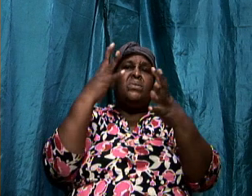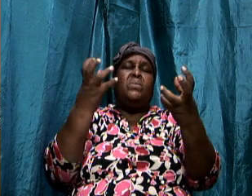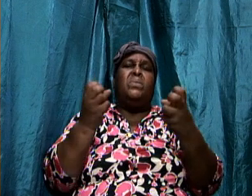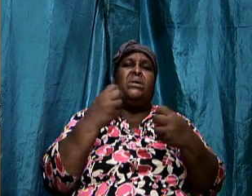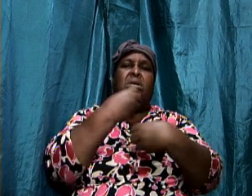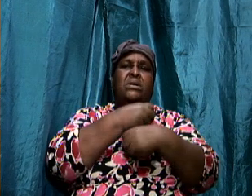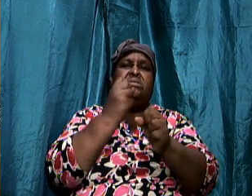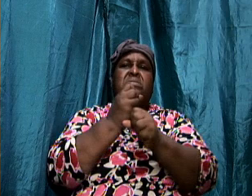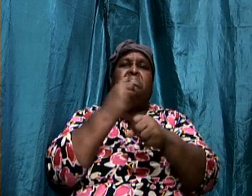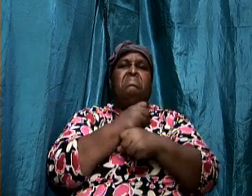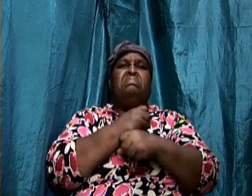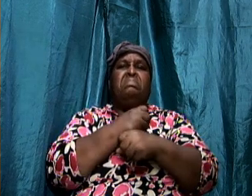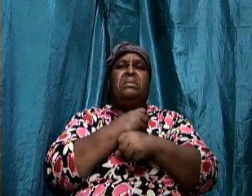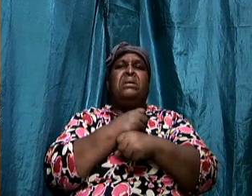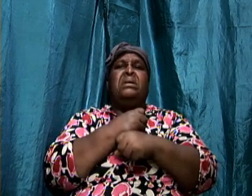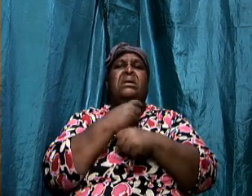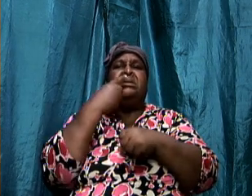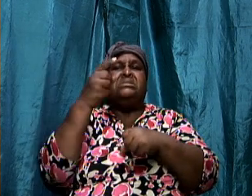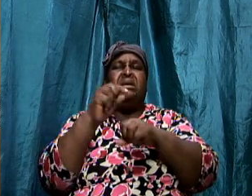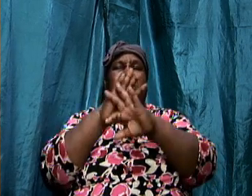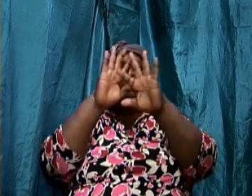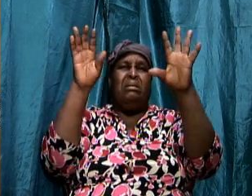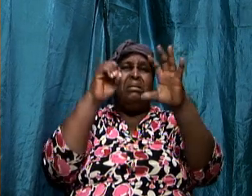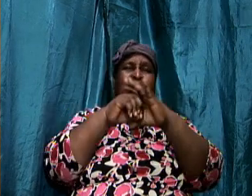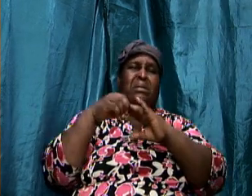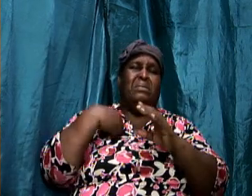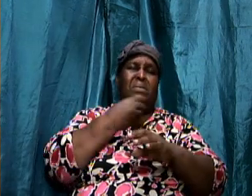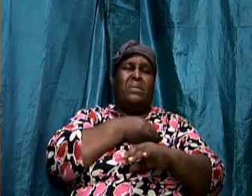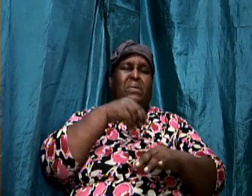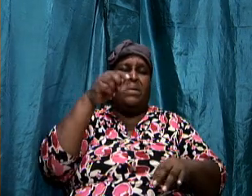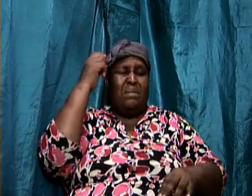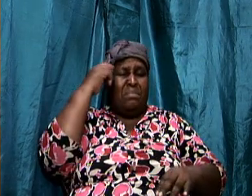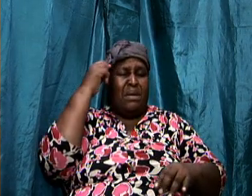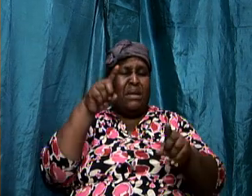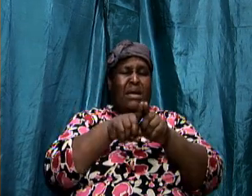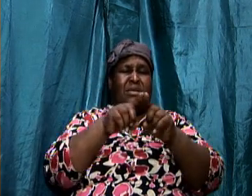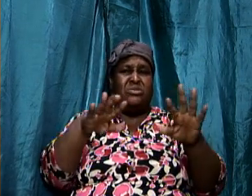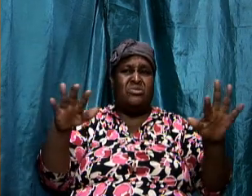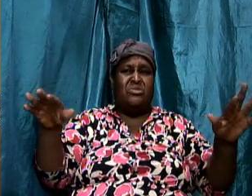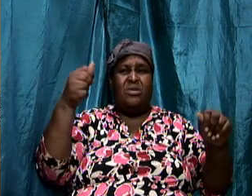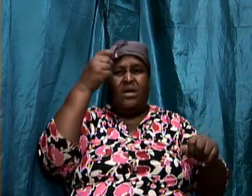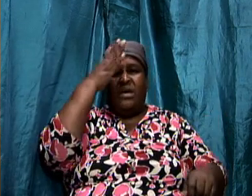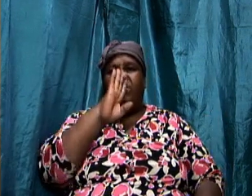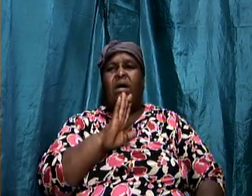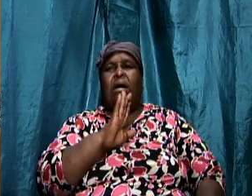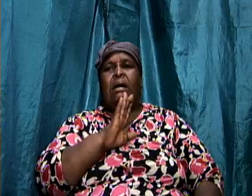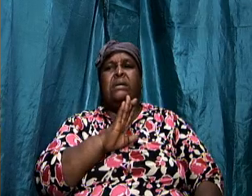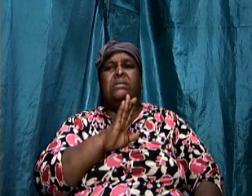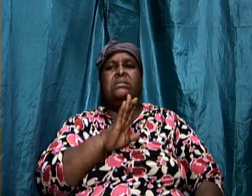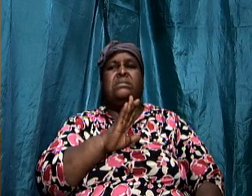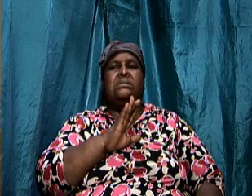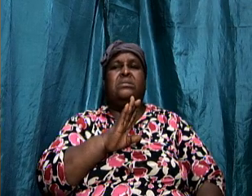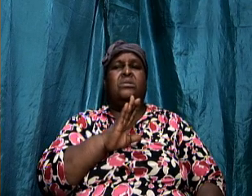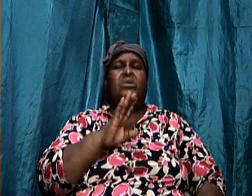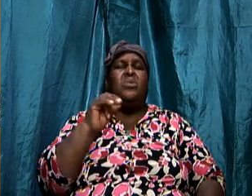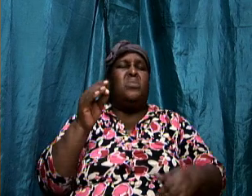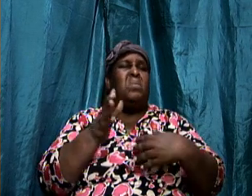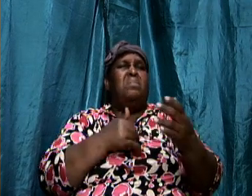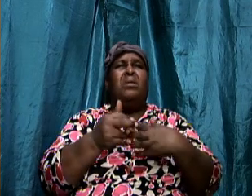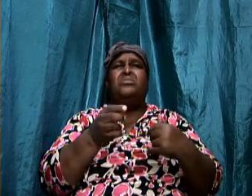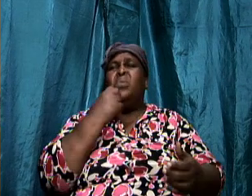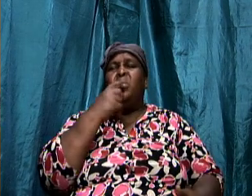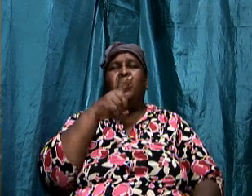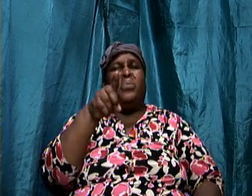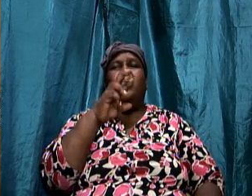point clear in our minds as children of god doesn't matter who you are or how you feel it is